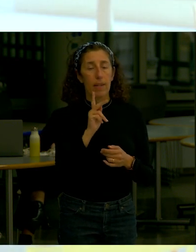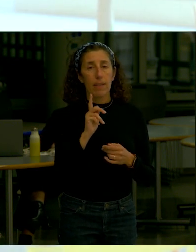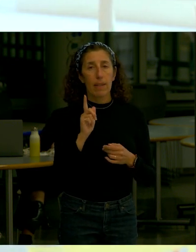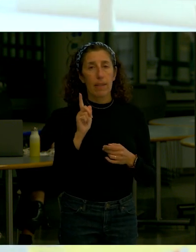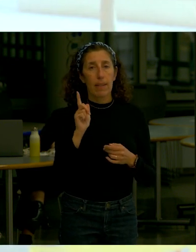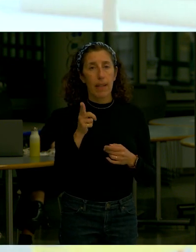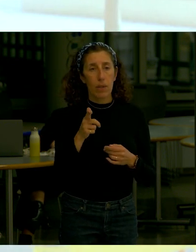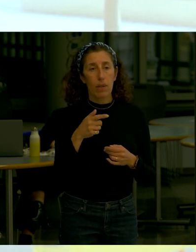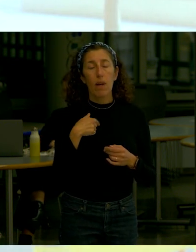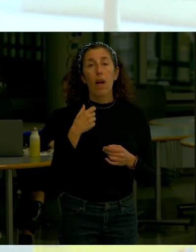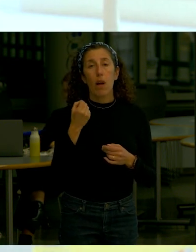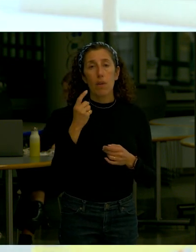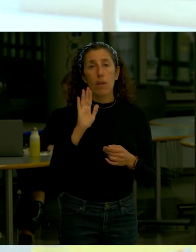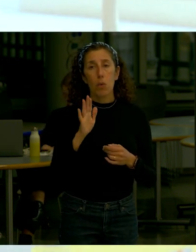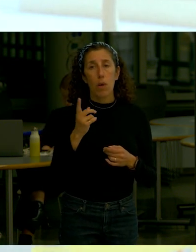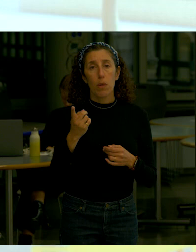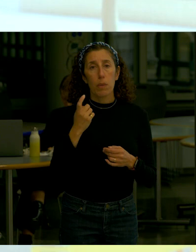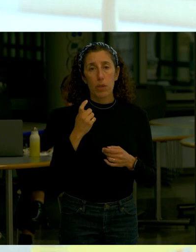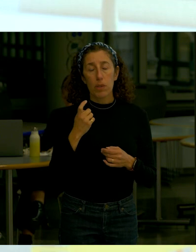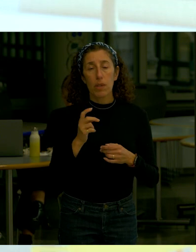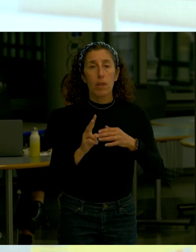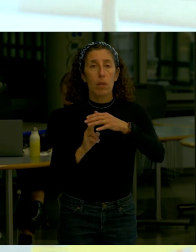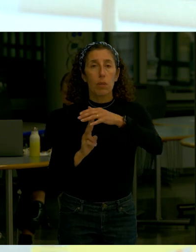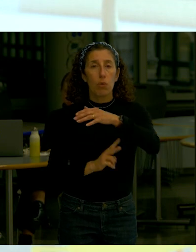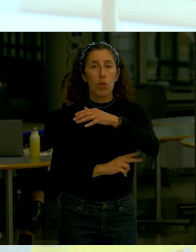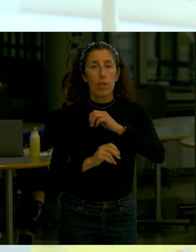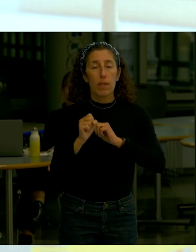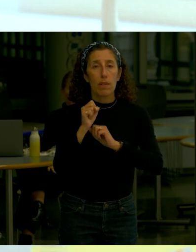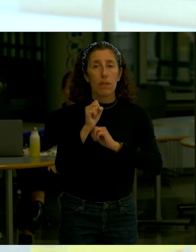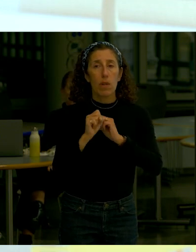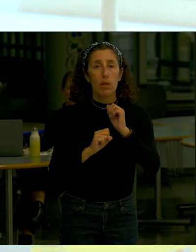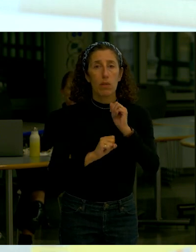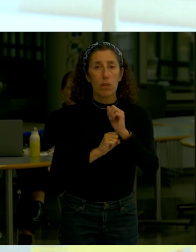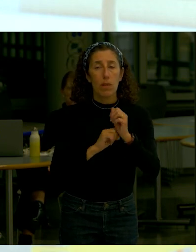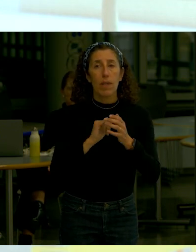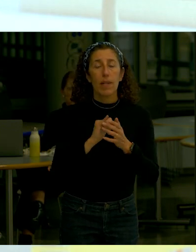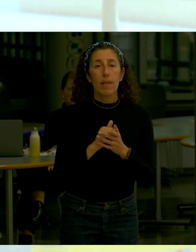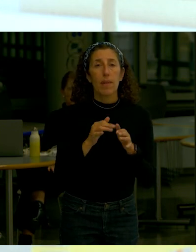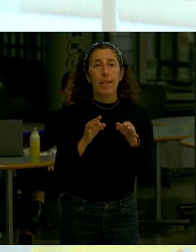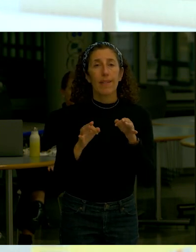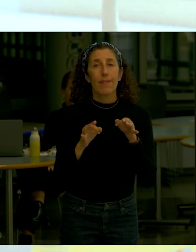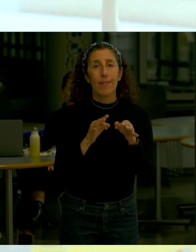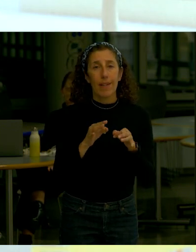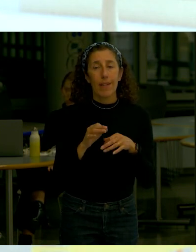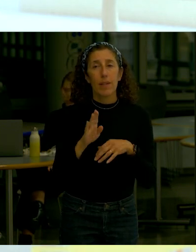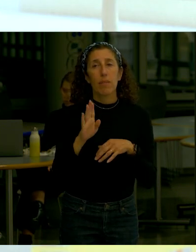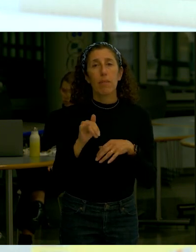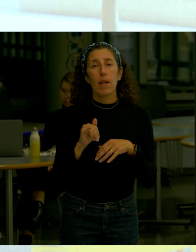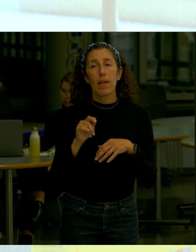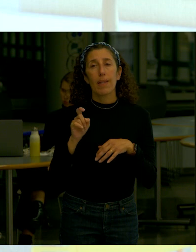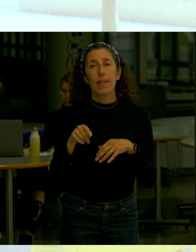location of the bridging structure Is defined by the needs of the path tunnel crossing